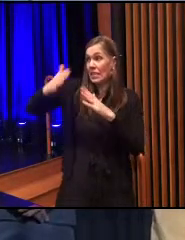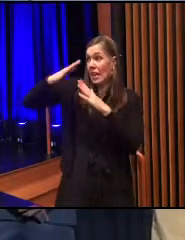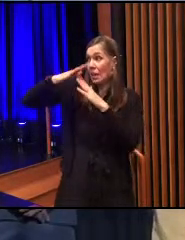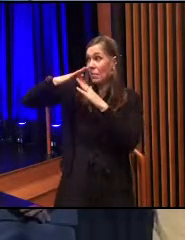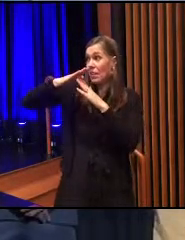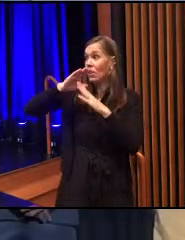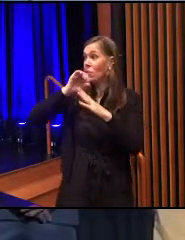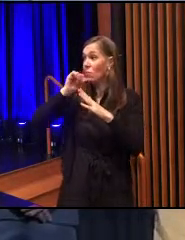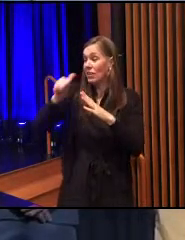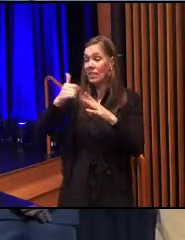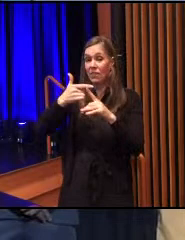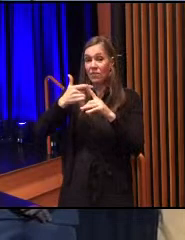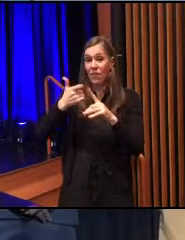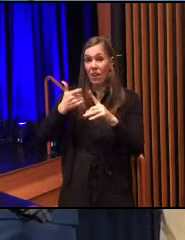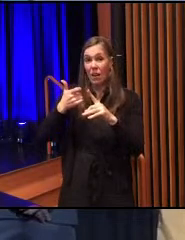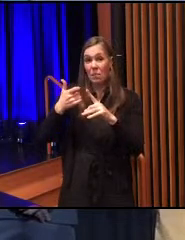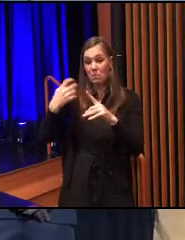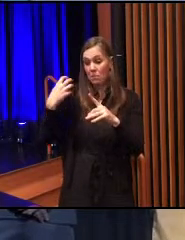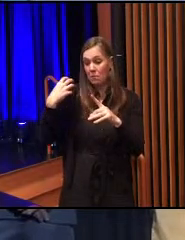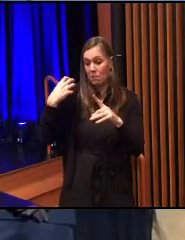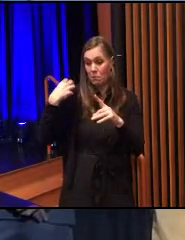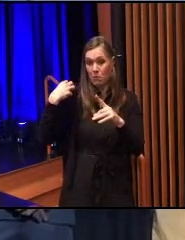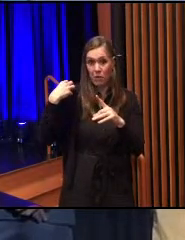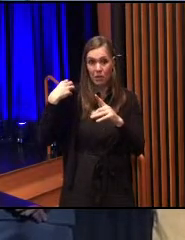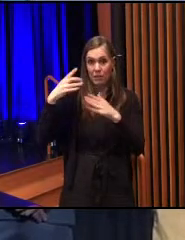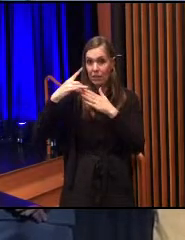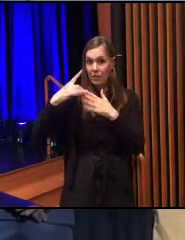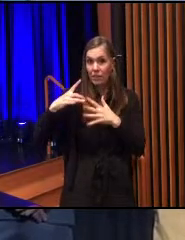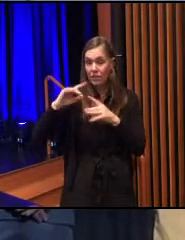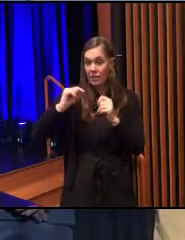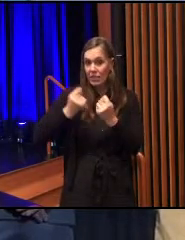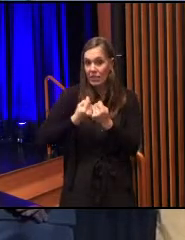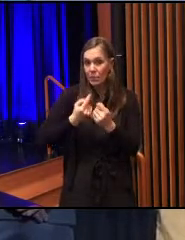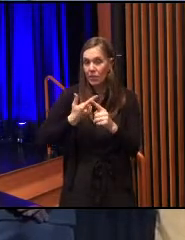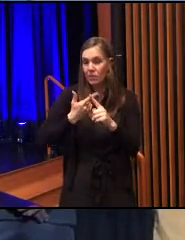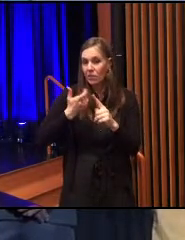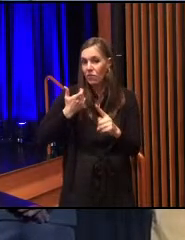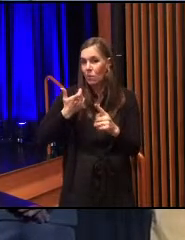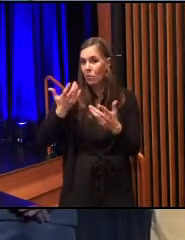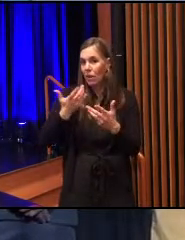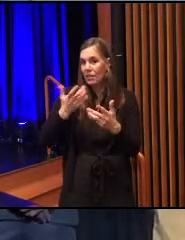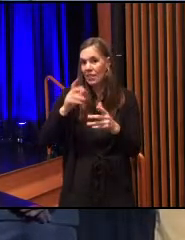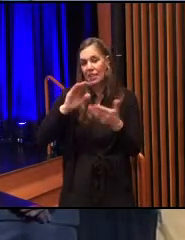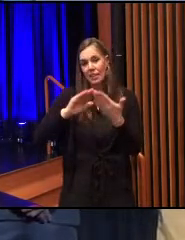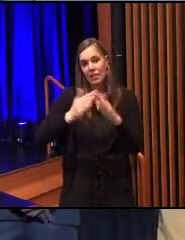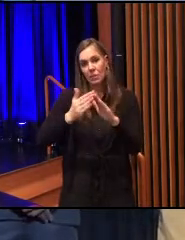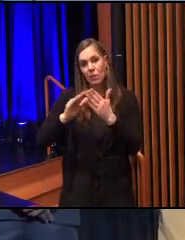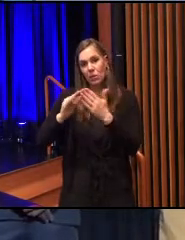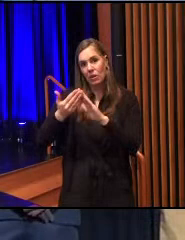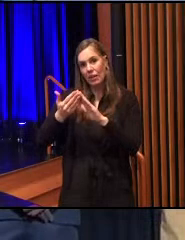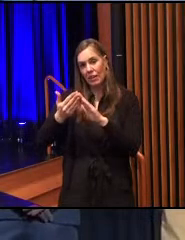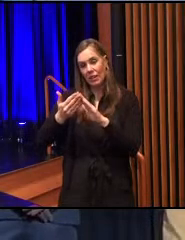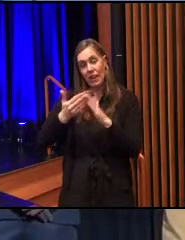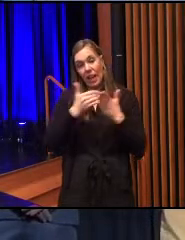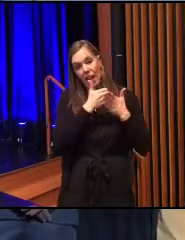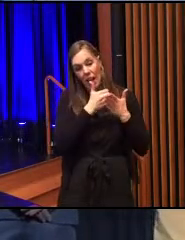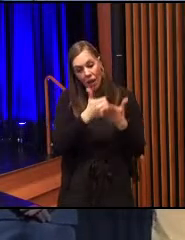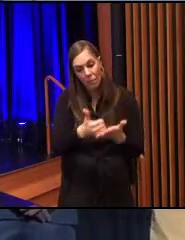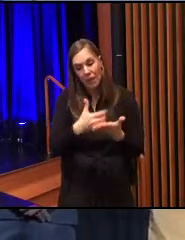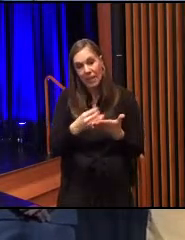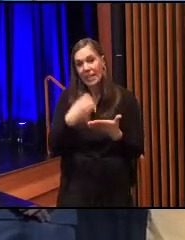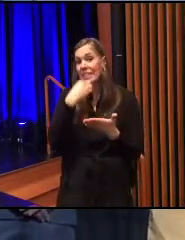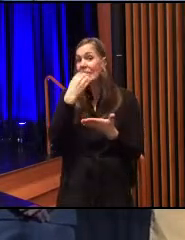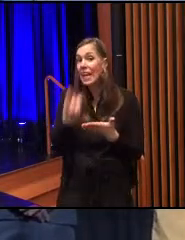It didn't even come from the executive leadership team. It came from the community coming and